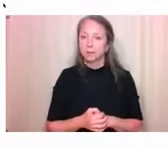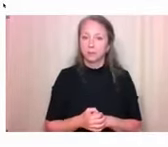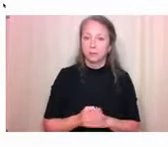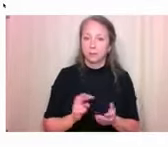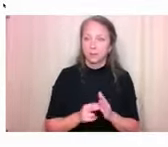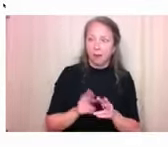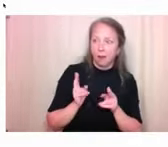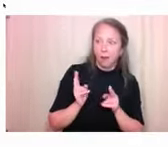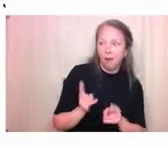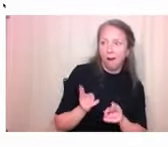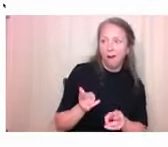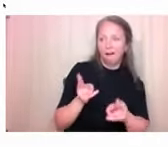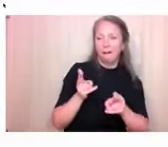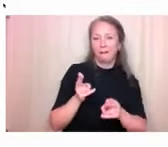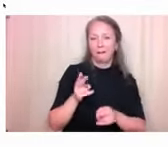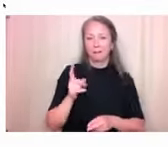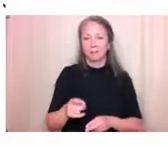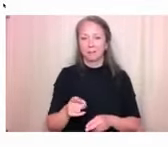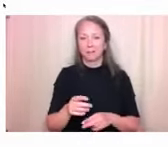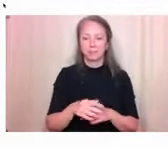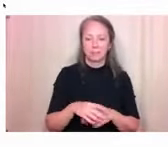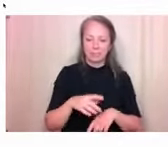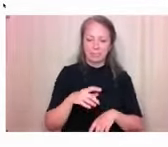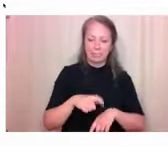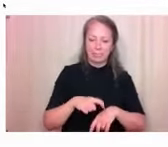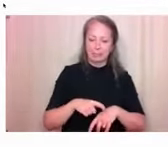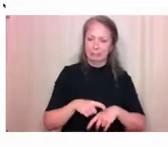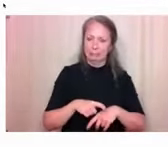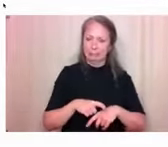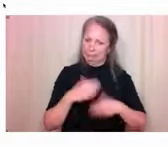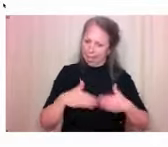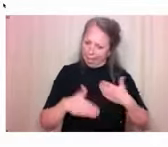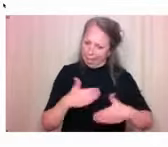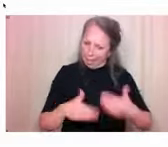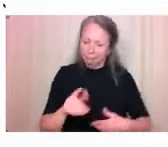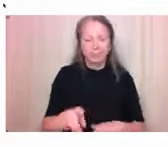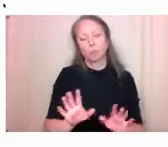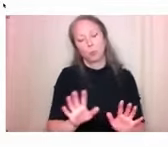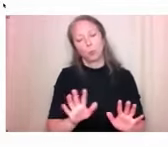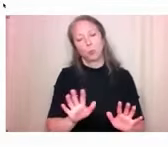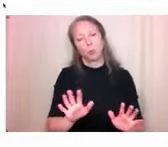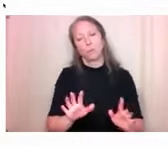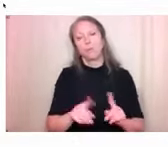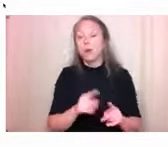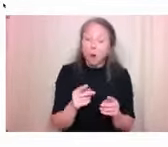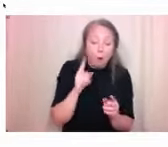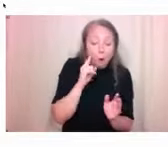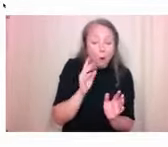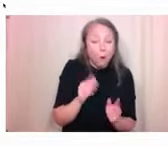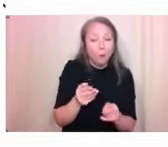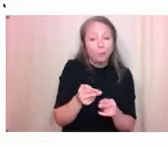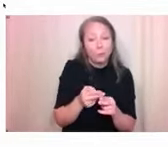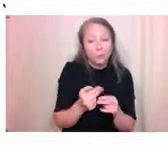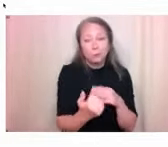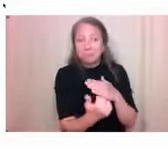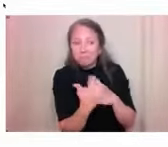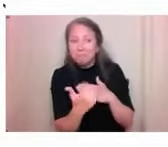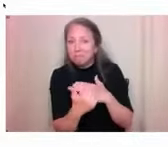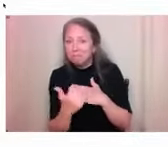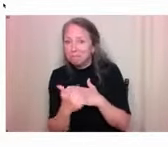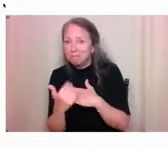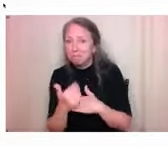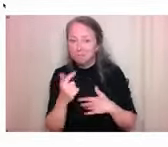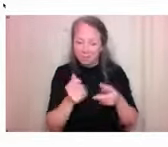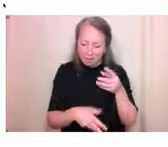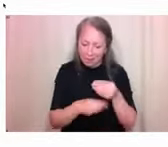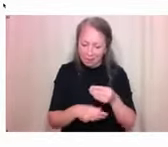Like there's no, there's no cutoff, but we really hope that you should get involved soon and continue to use this, you know,